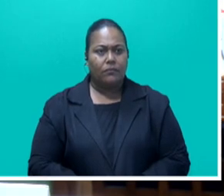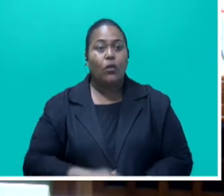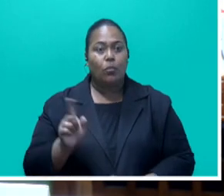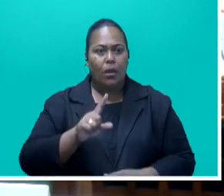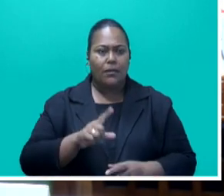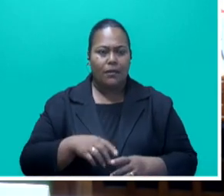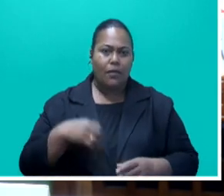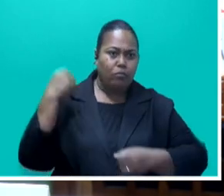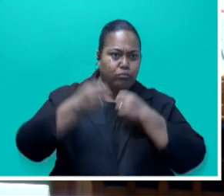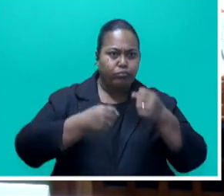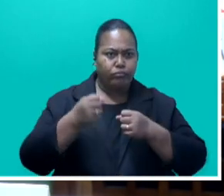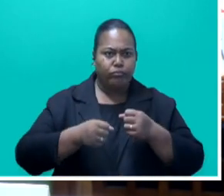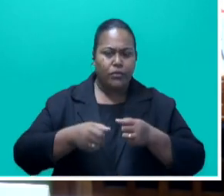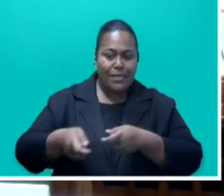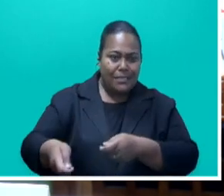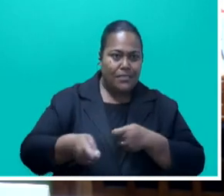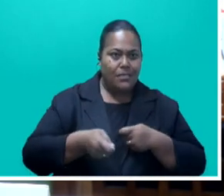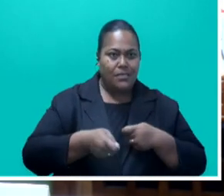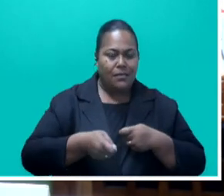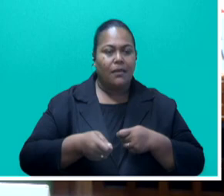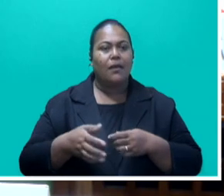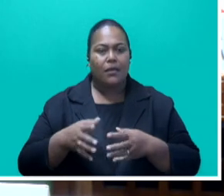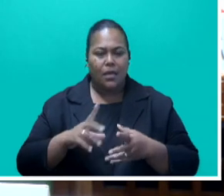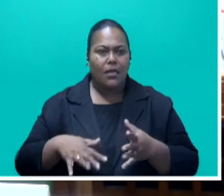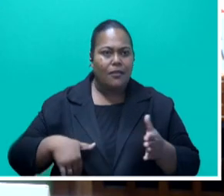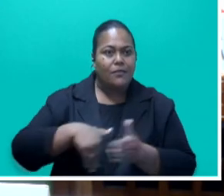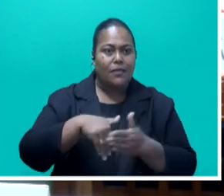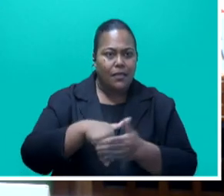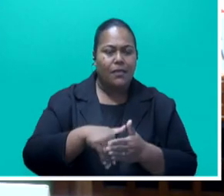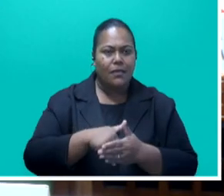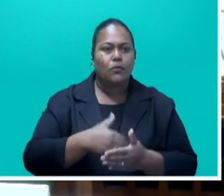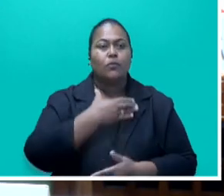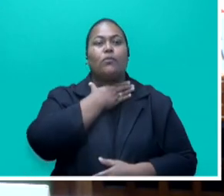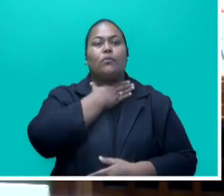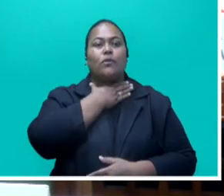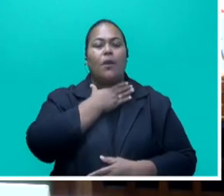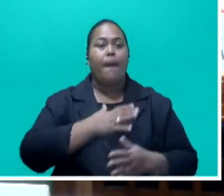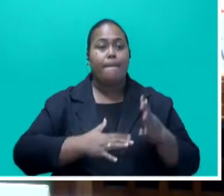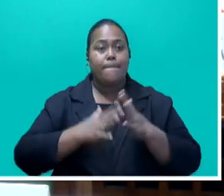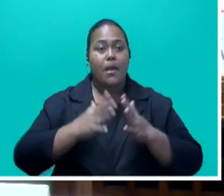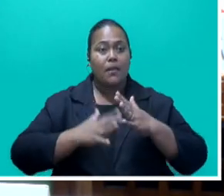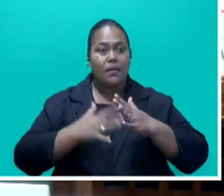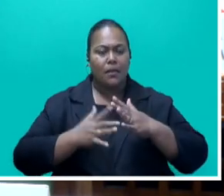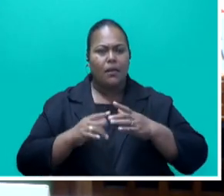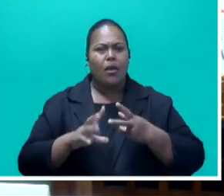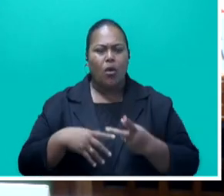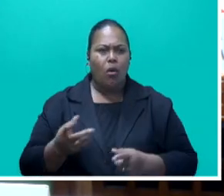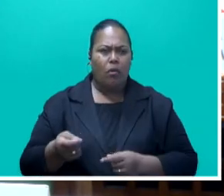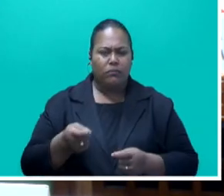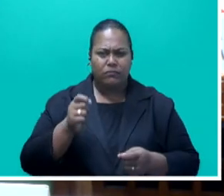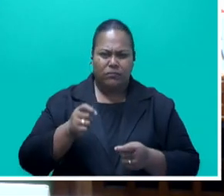dragging, choking, burning, or being threatened with a weapon. And